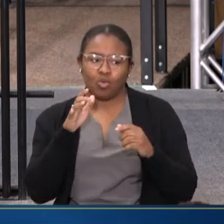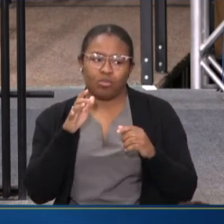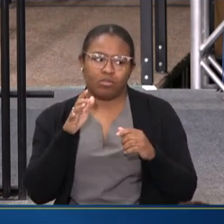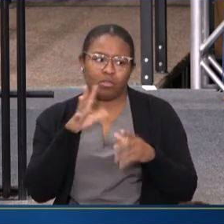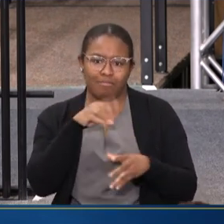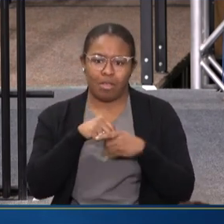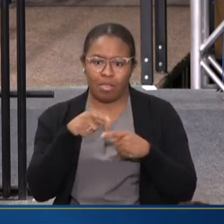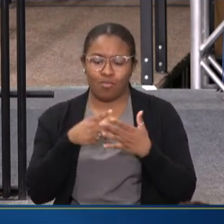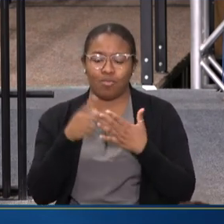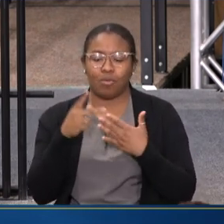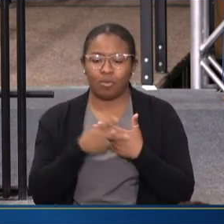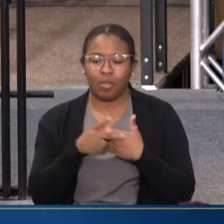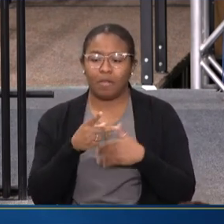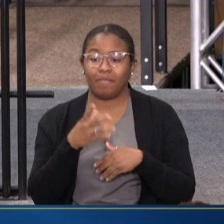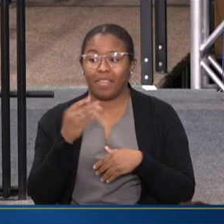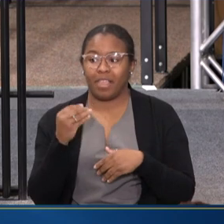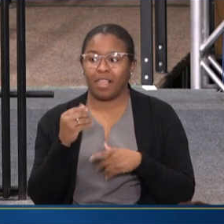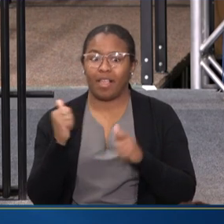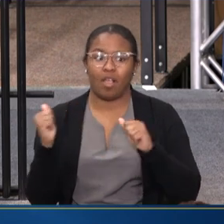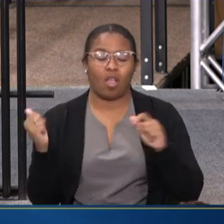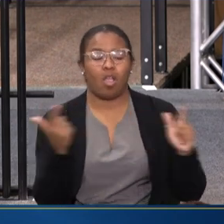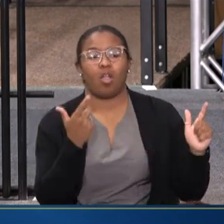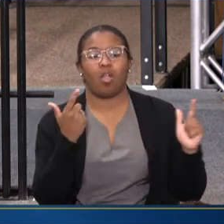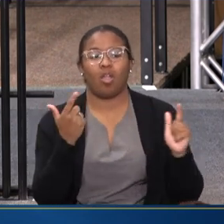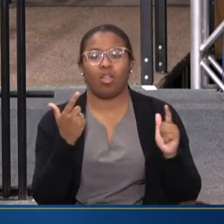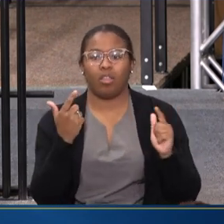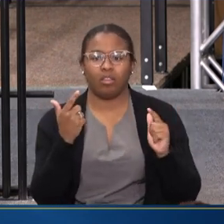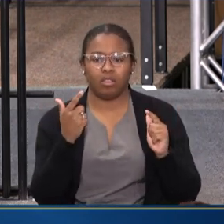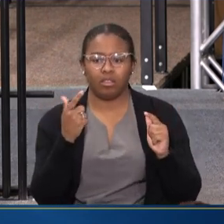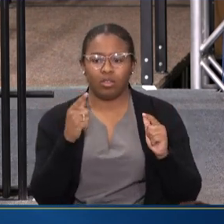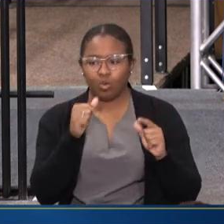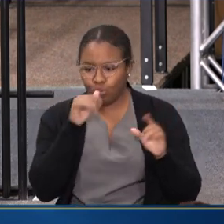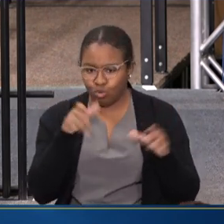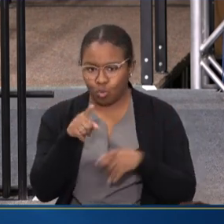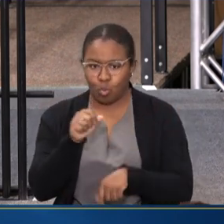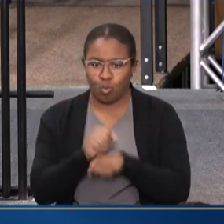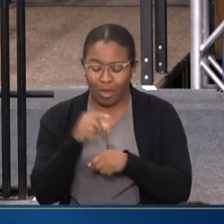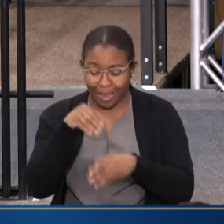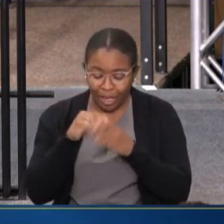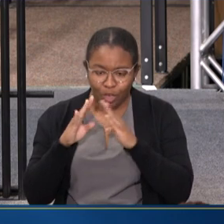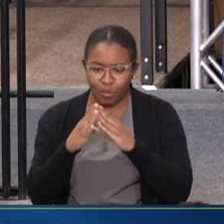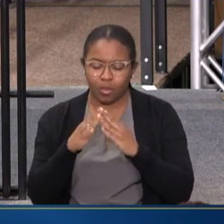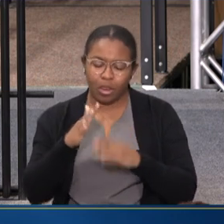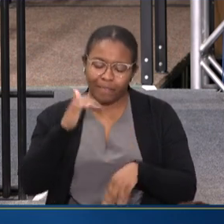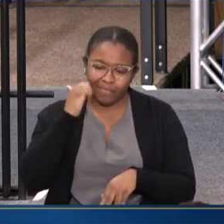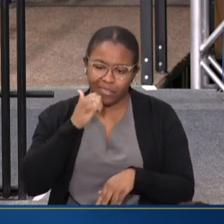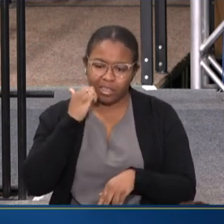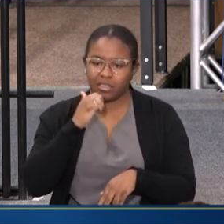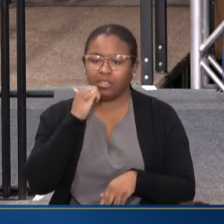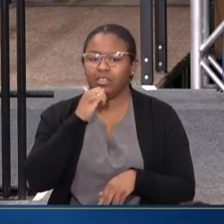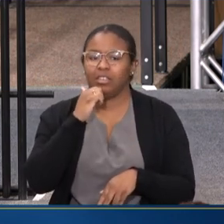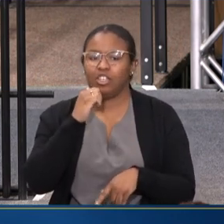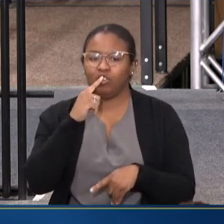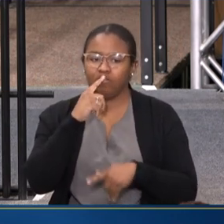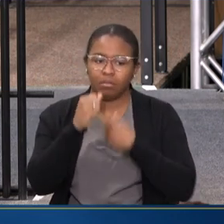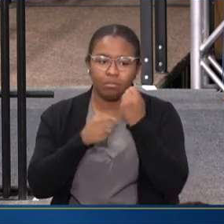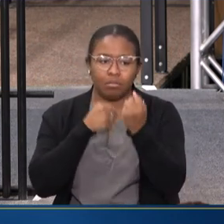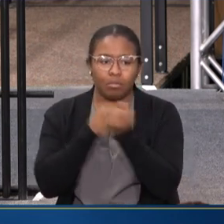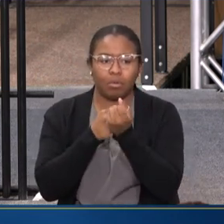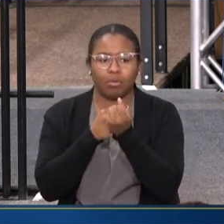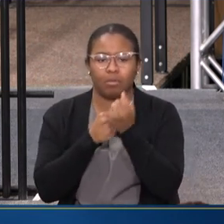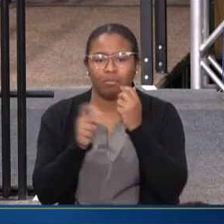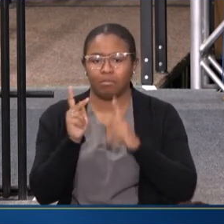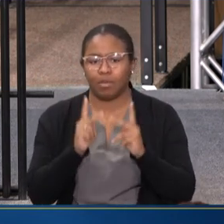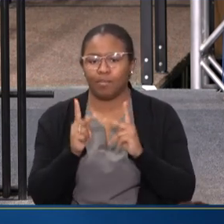PROGRAM TODAY. AND ALL THOSE OUT THERE WHO ARE DOING THIS WORK IN THE COMMUNITY EVERY SINGLE DAY TO SUPPORT PEOPLE WHO